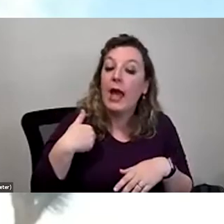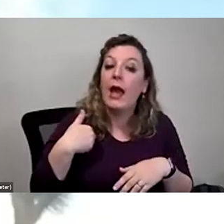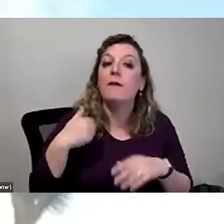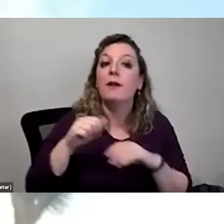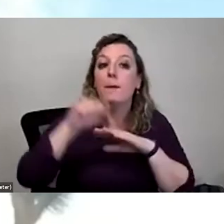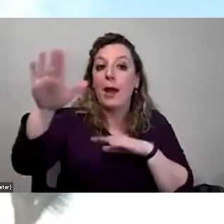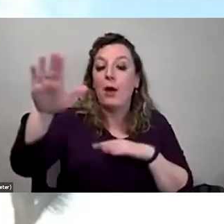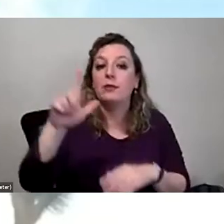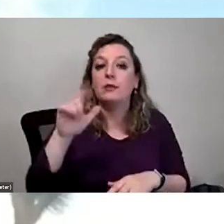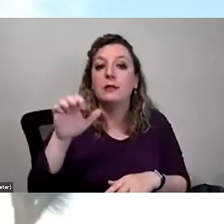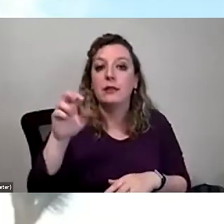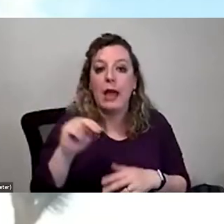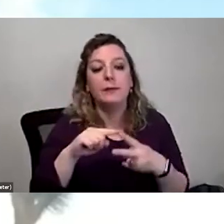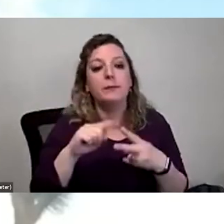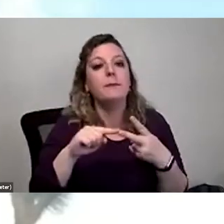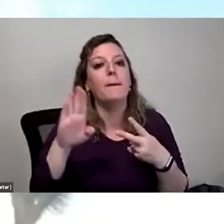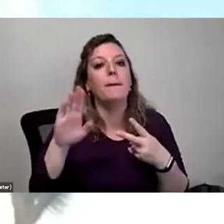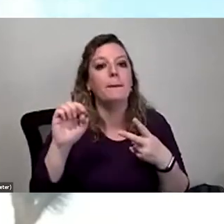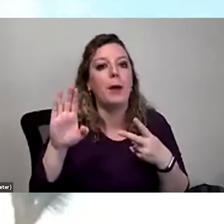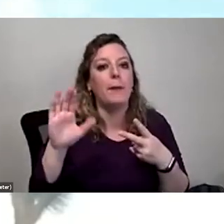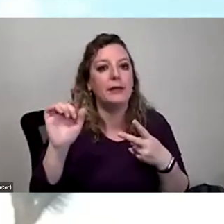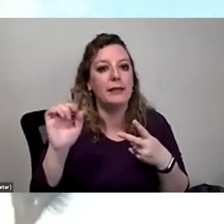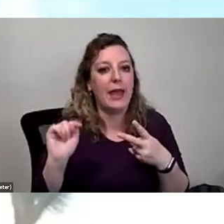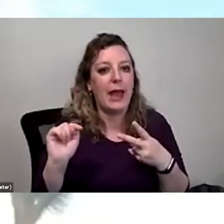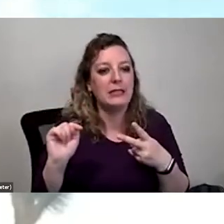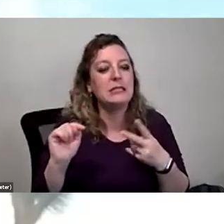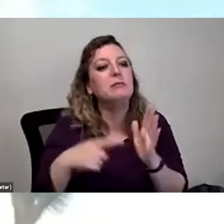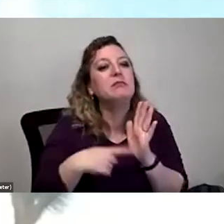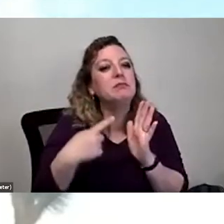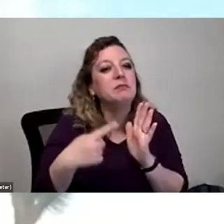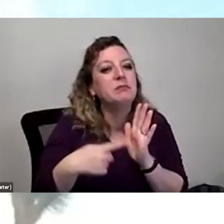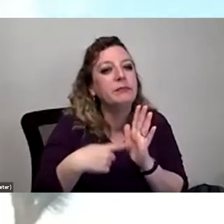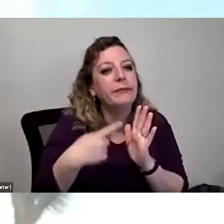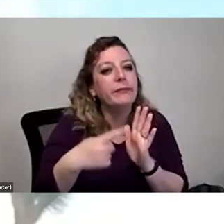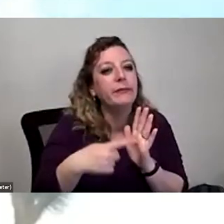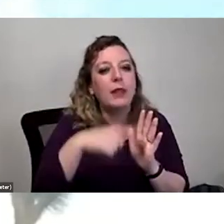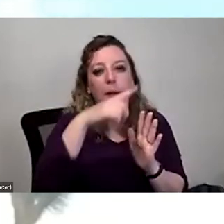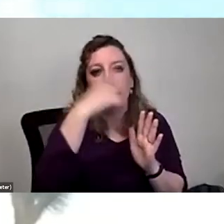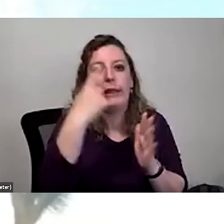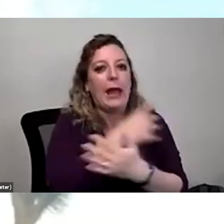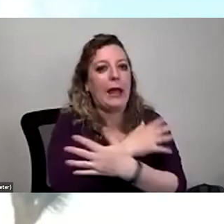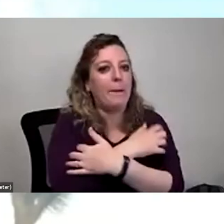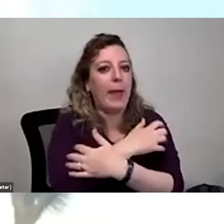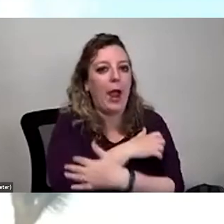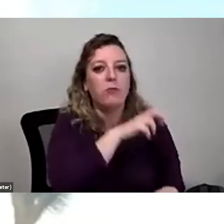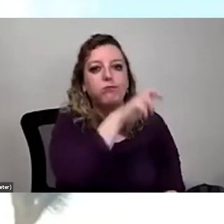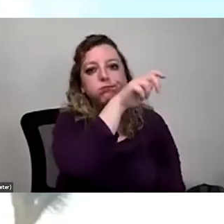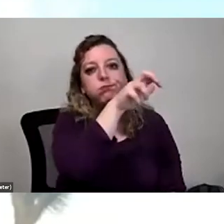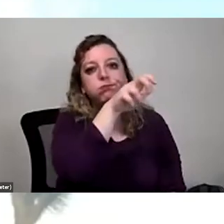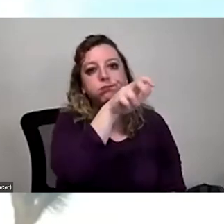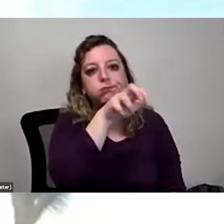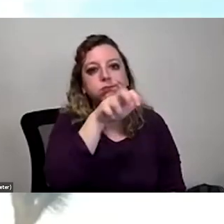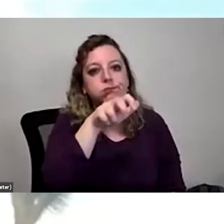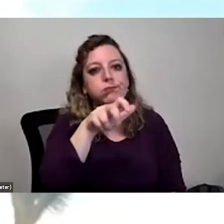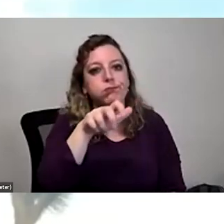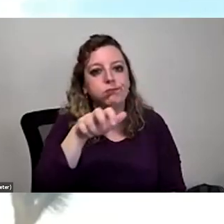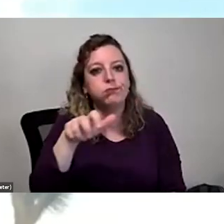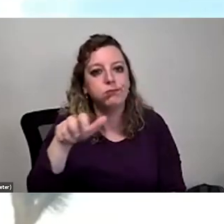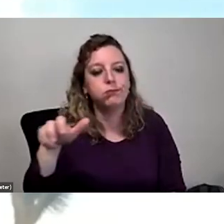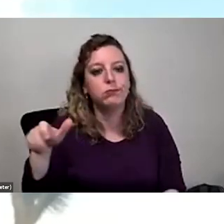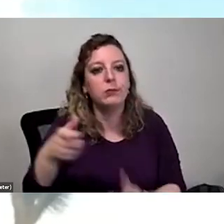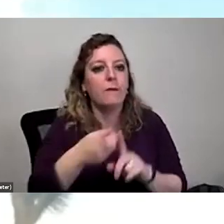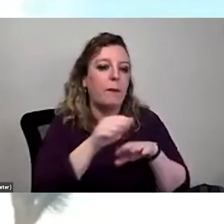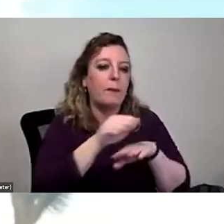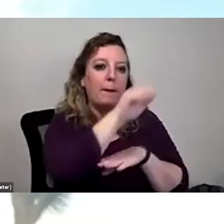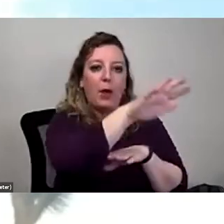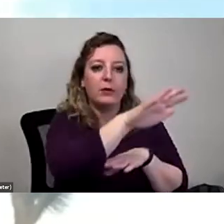here and we have bobcats. Um, we'll get the occasional black bear that will wander down from the San Bernardino